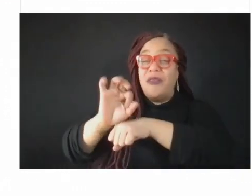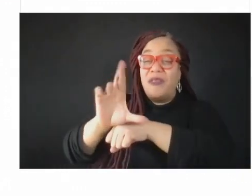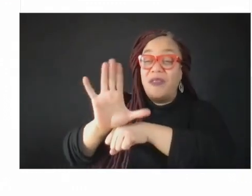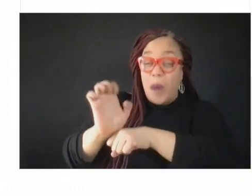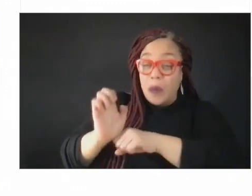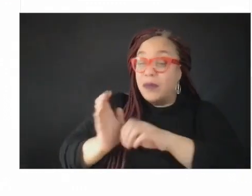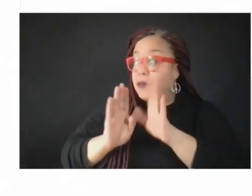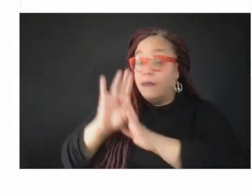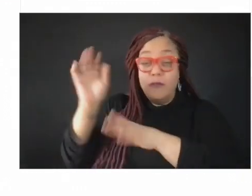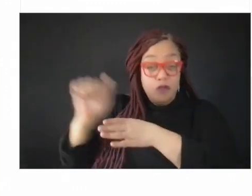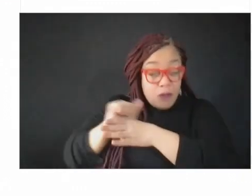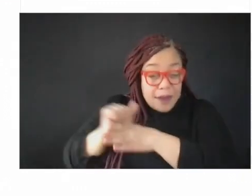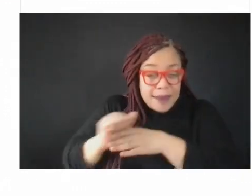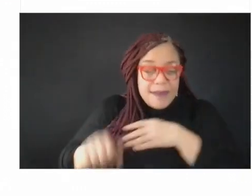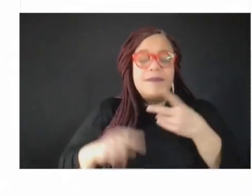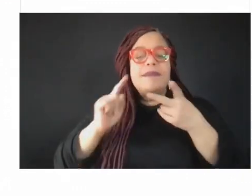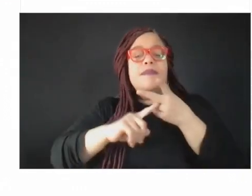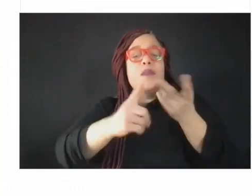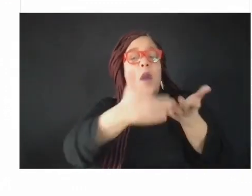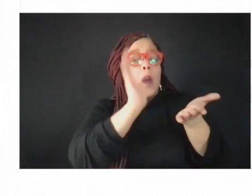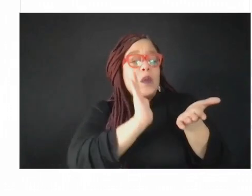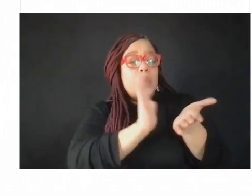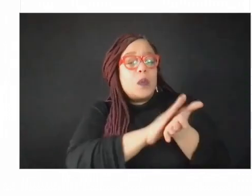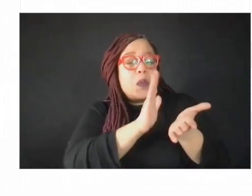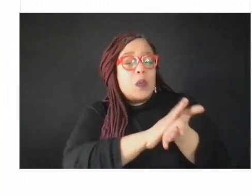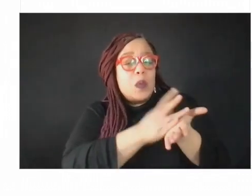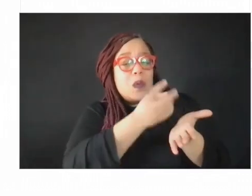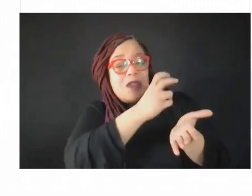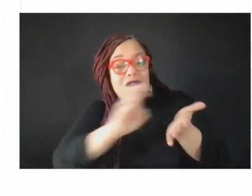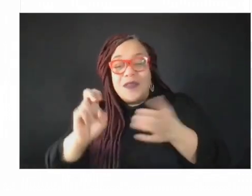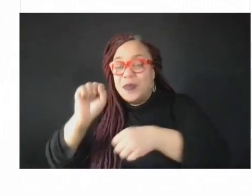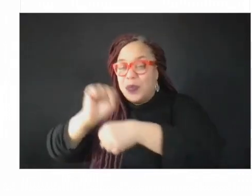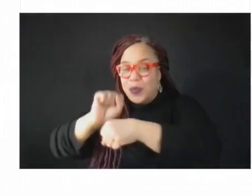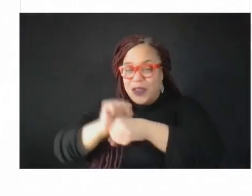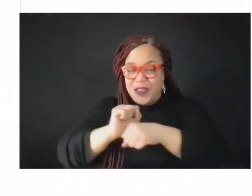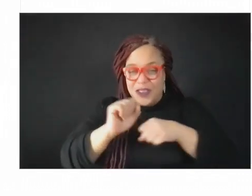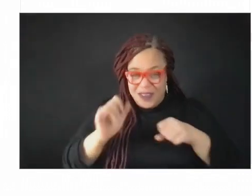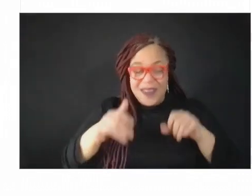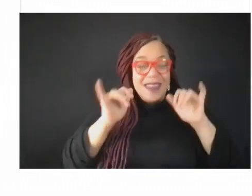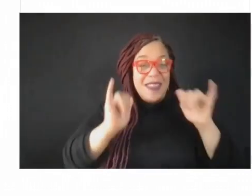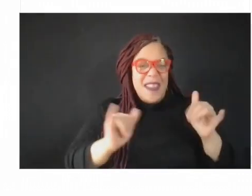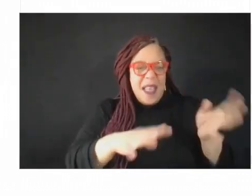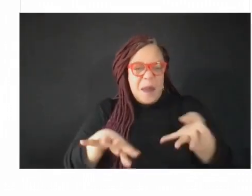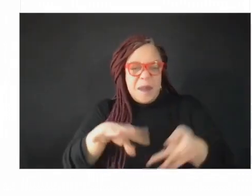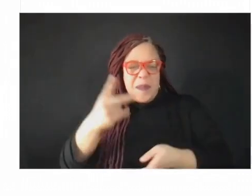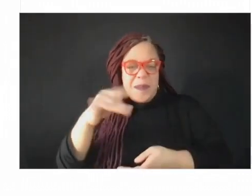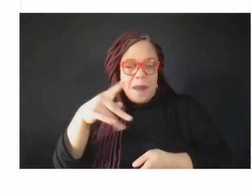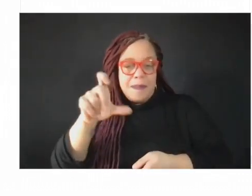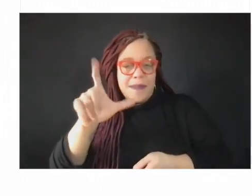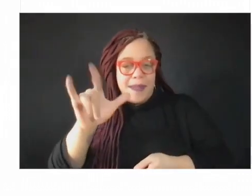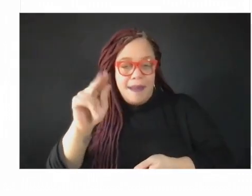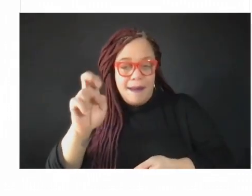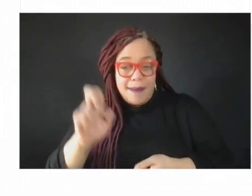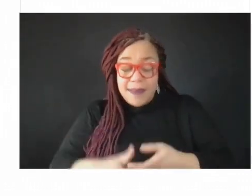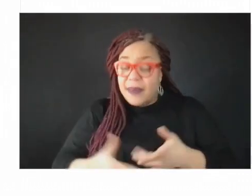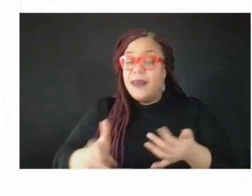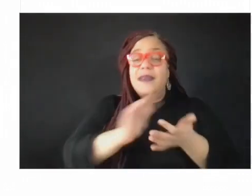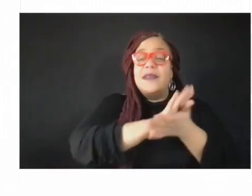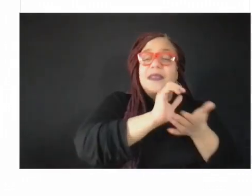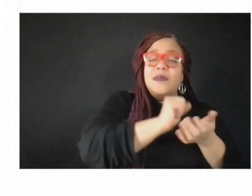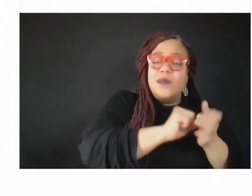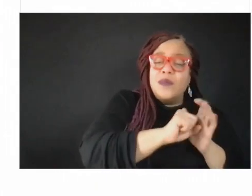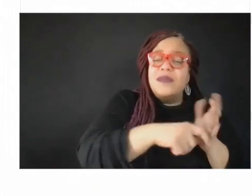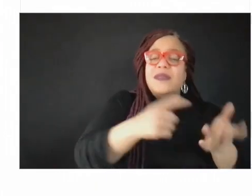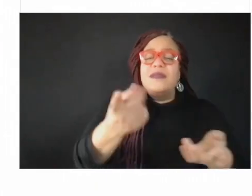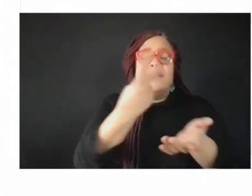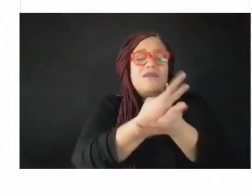pipeline, how are we working with undergraduate and graduate public health and environment, my background is environmental health, environmental health programs, to